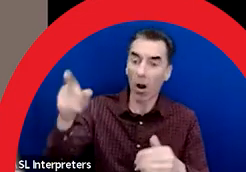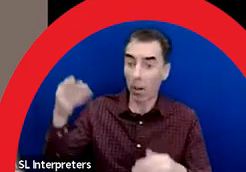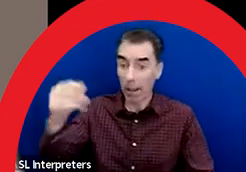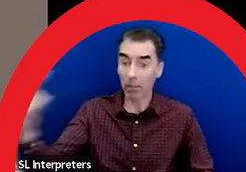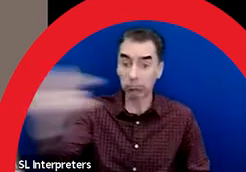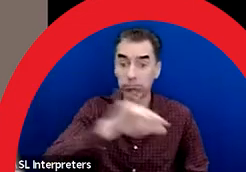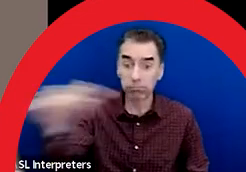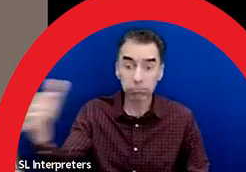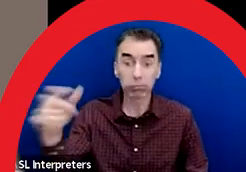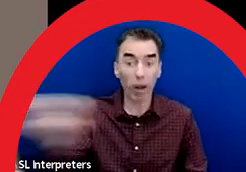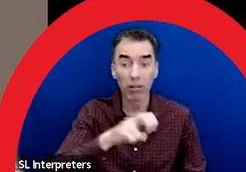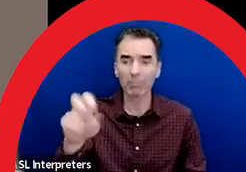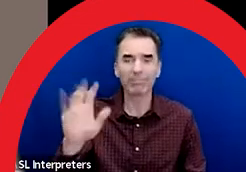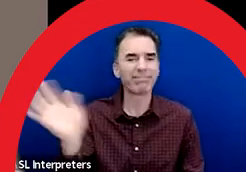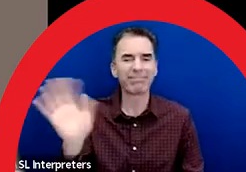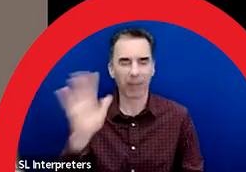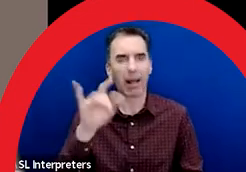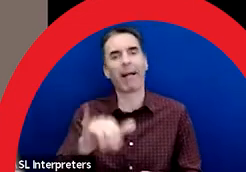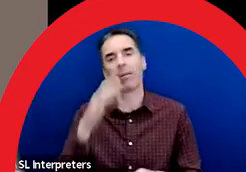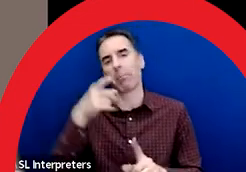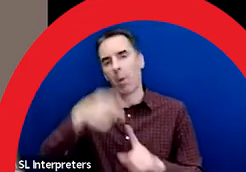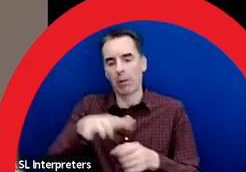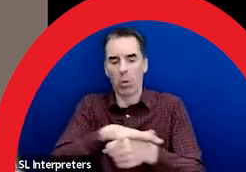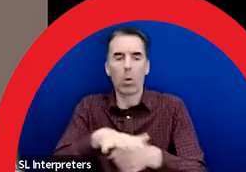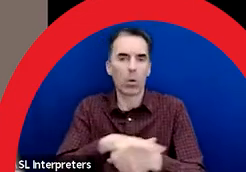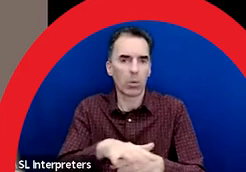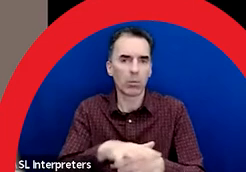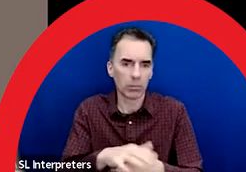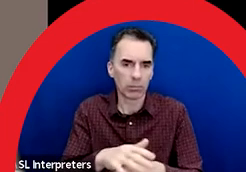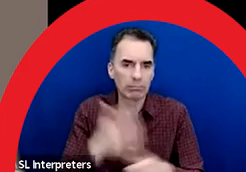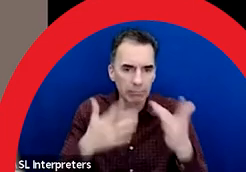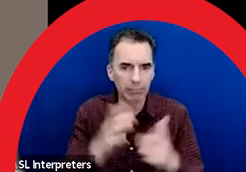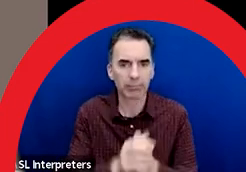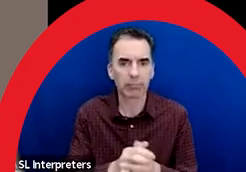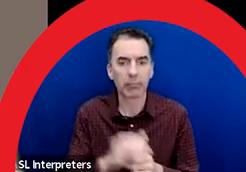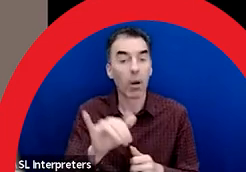And we expect that the artists will be on site and in the neighborhood quite a bit.